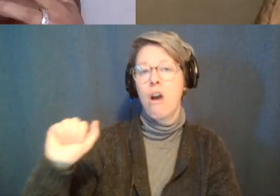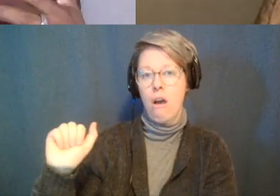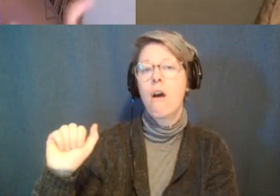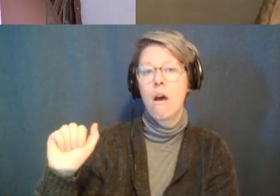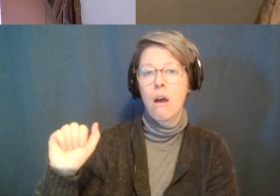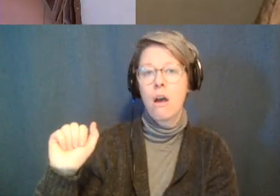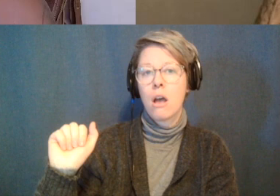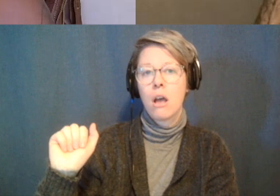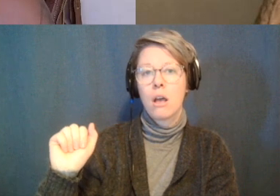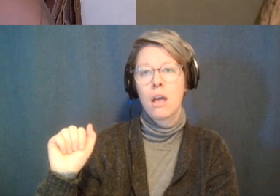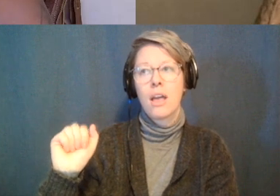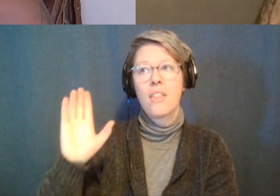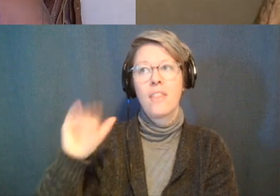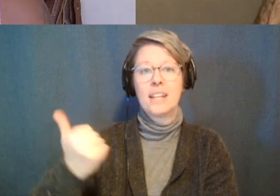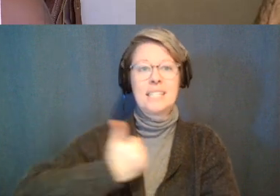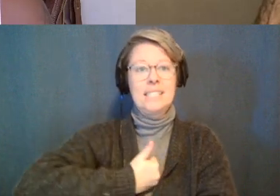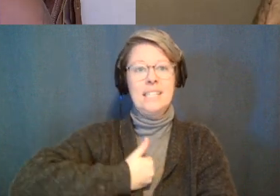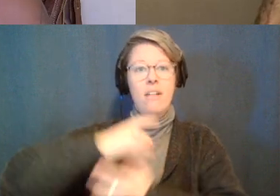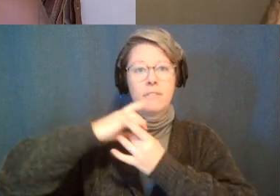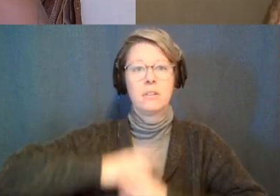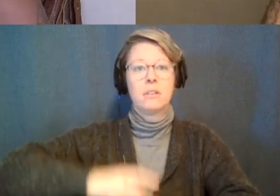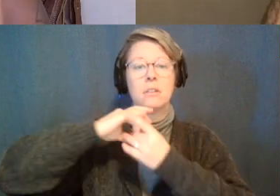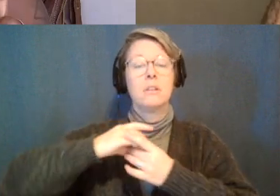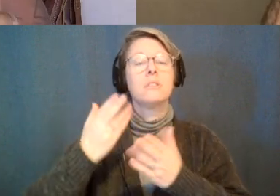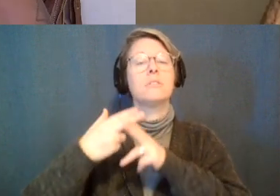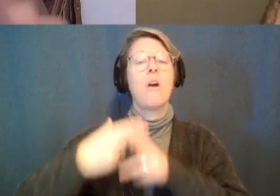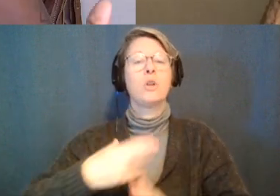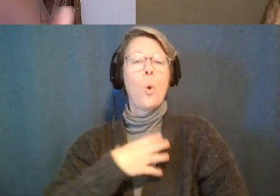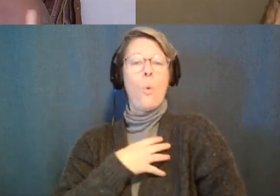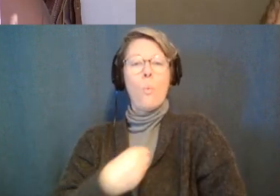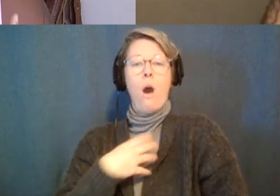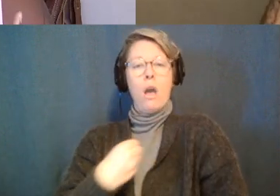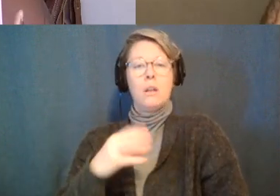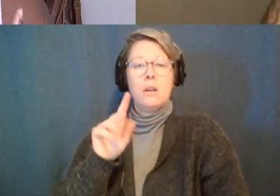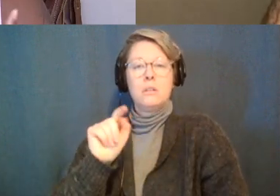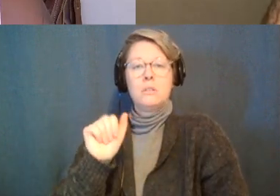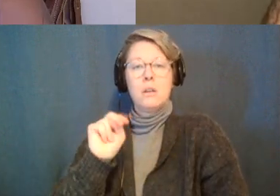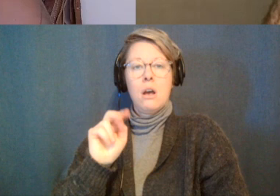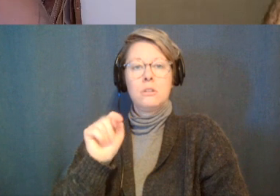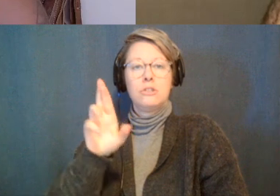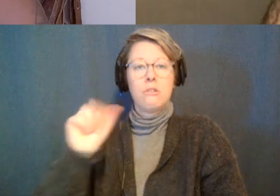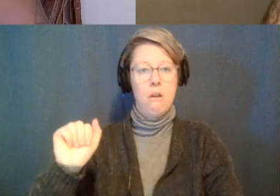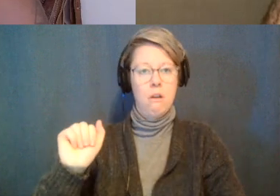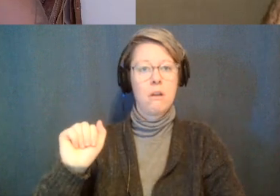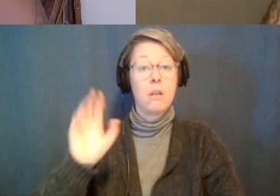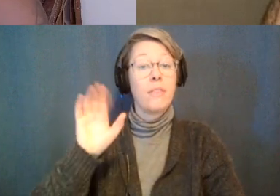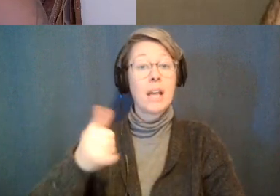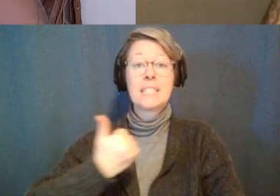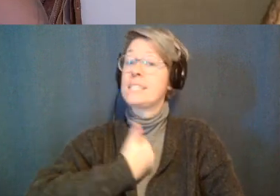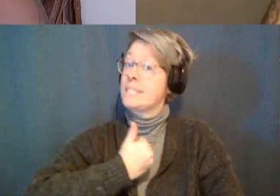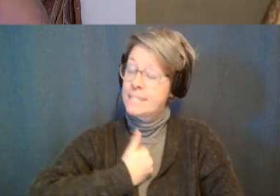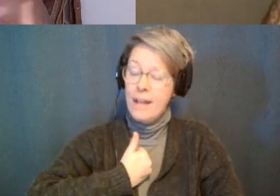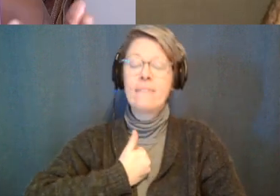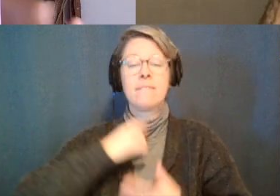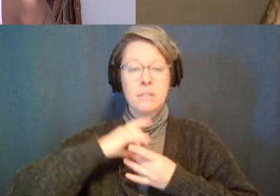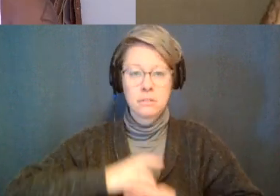it's a self-cultivation it's referenced as white tantra white tantra being that it's just me practicing self-cultivation with